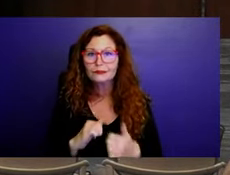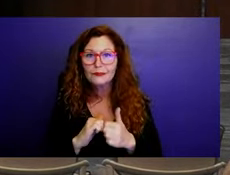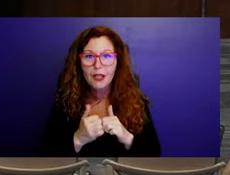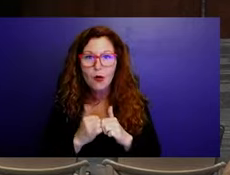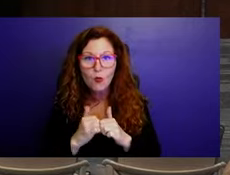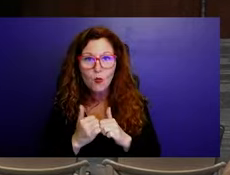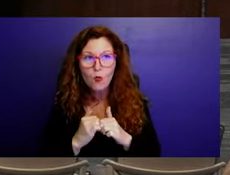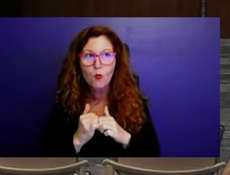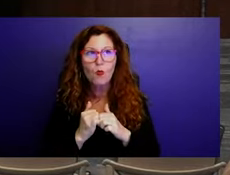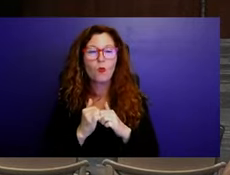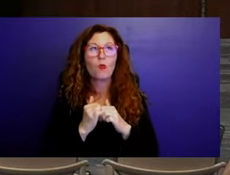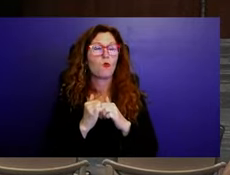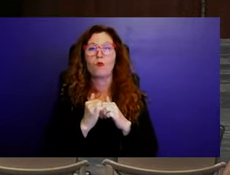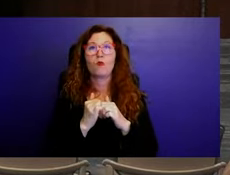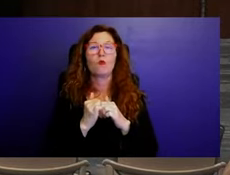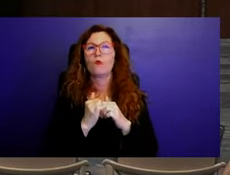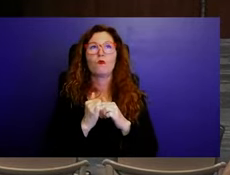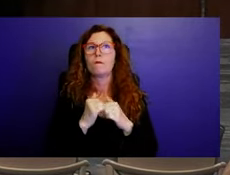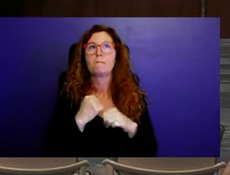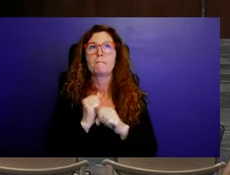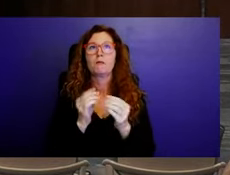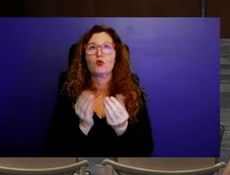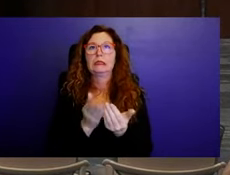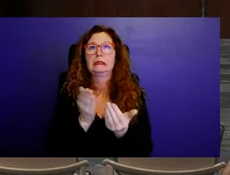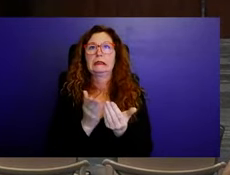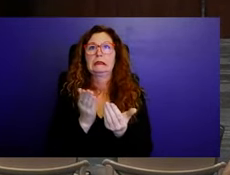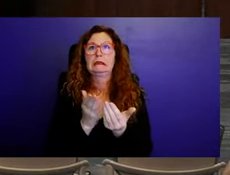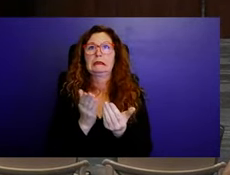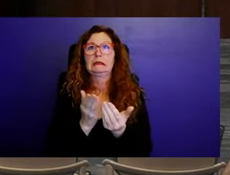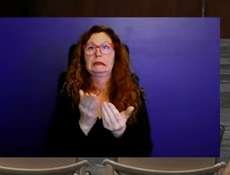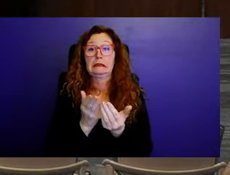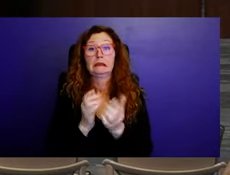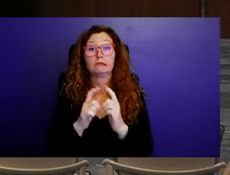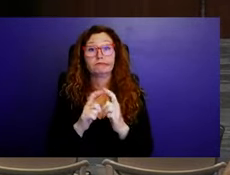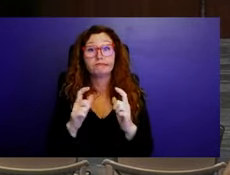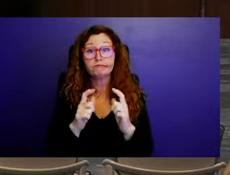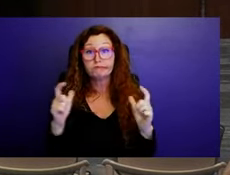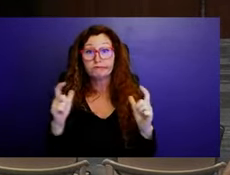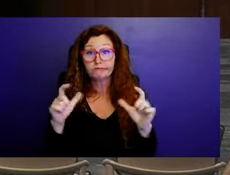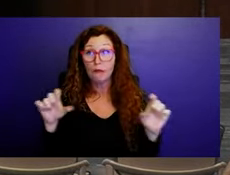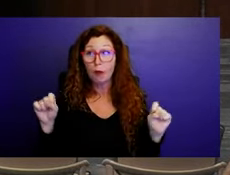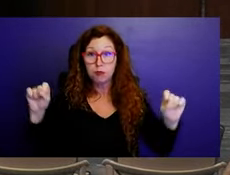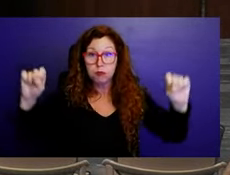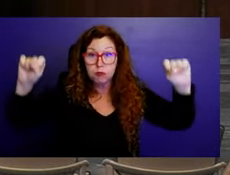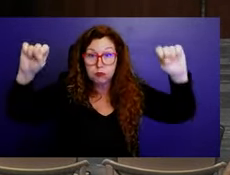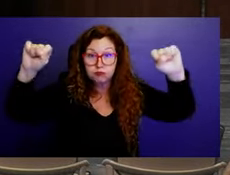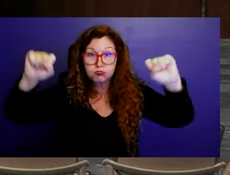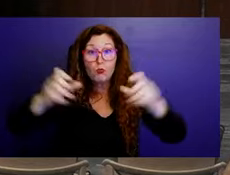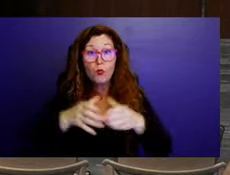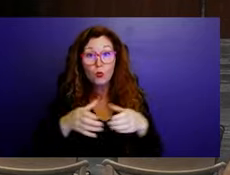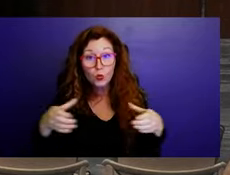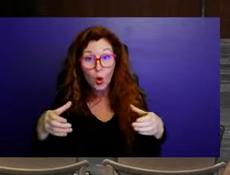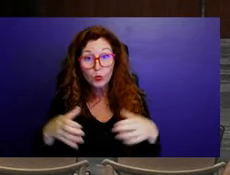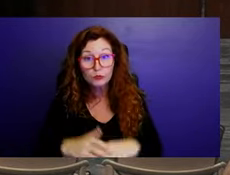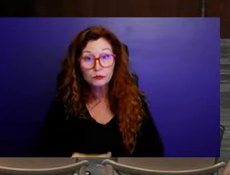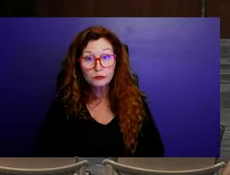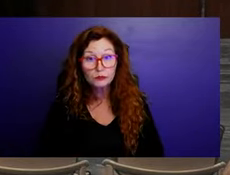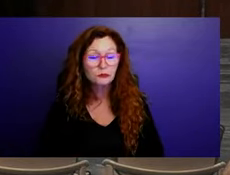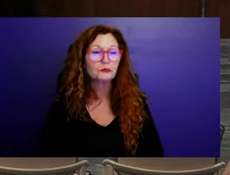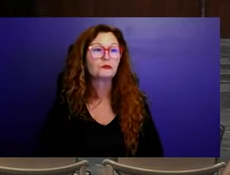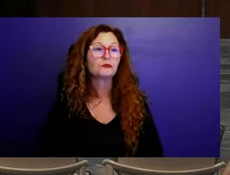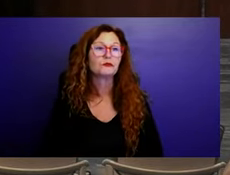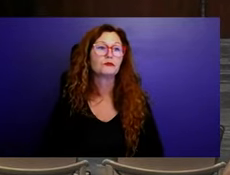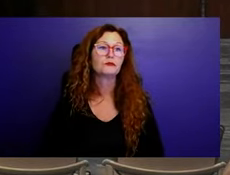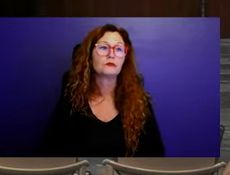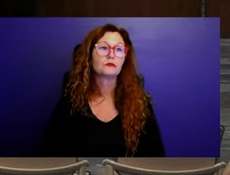annexation properties around us. No, it's, it's not going to be, um, an overnight thing.